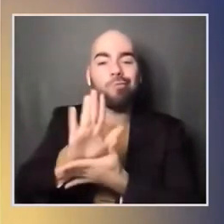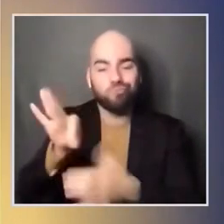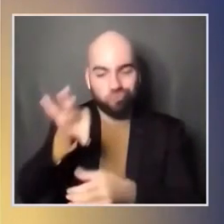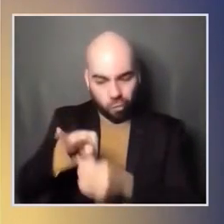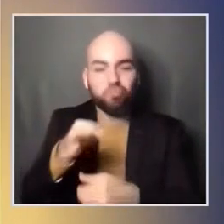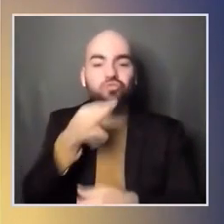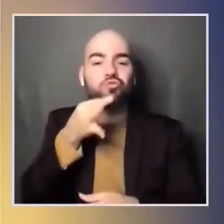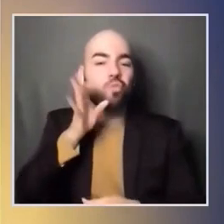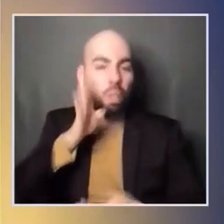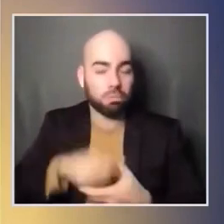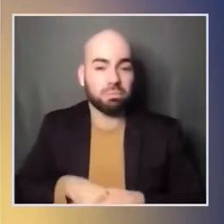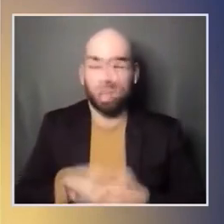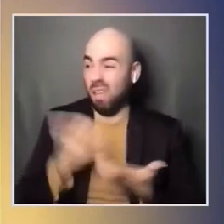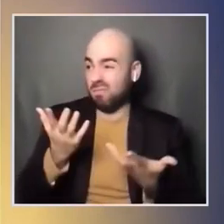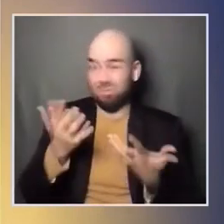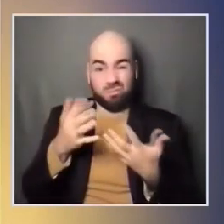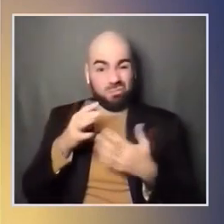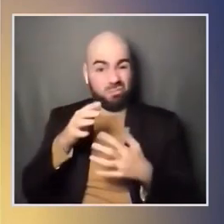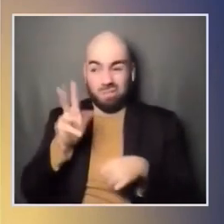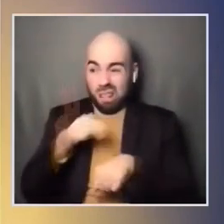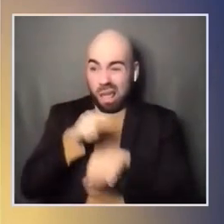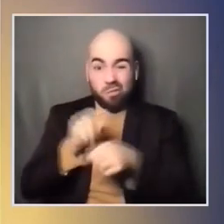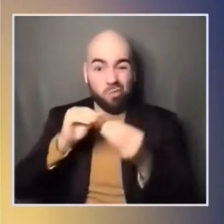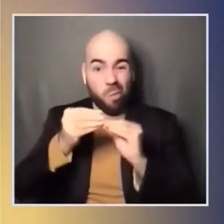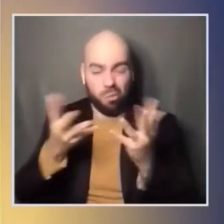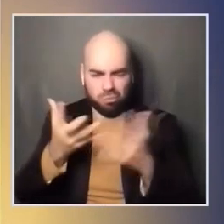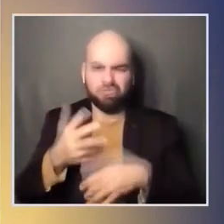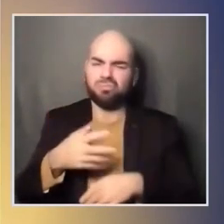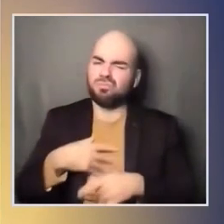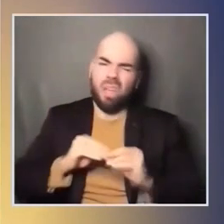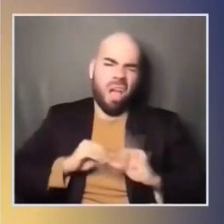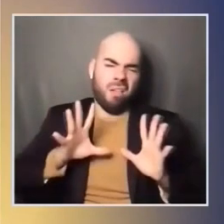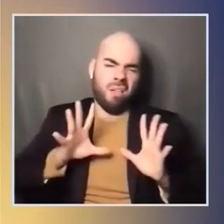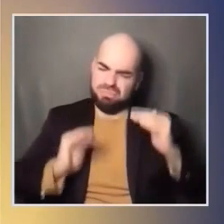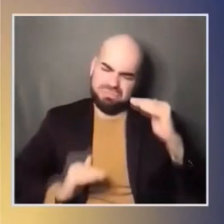We're going to win this race with a clear majority of the nation behind us. hours. Thank